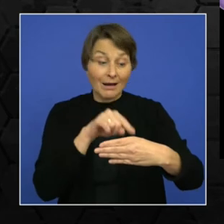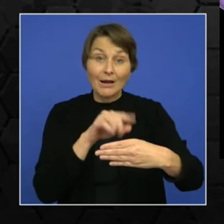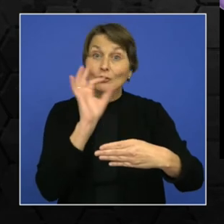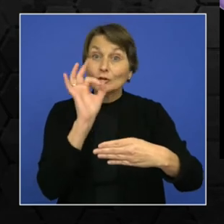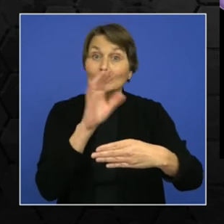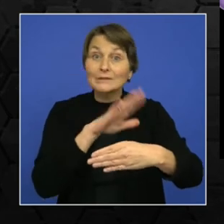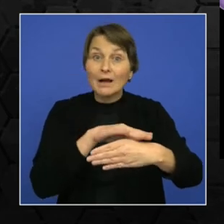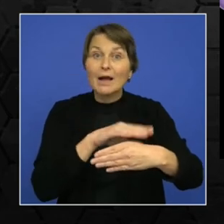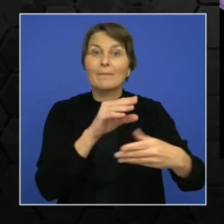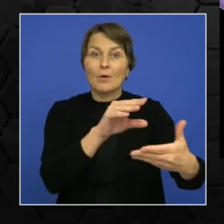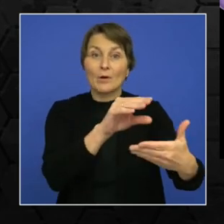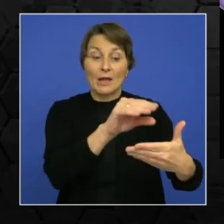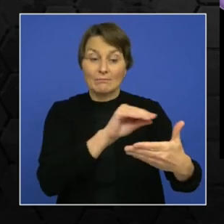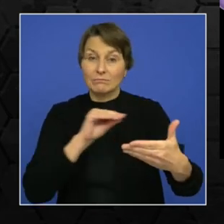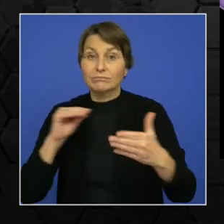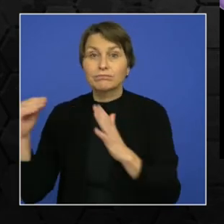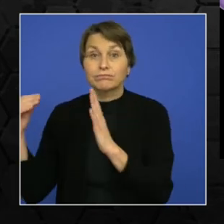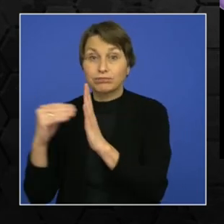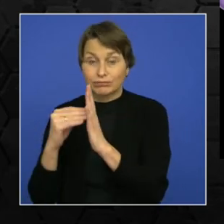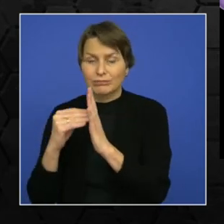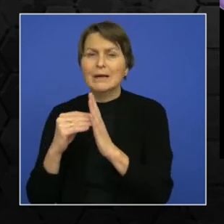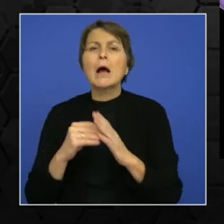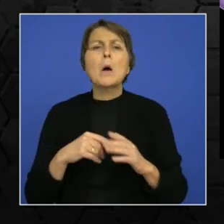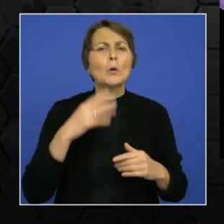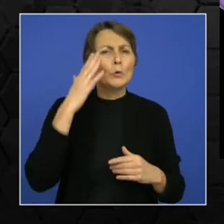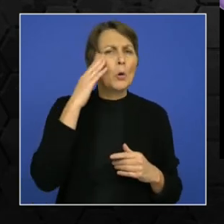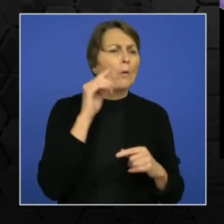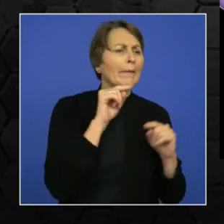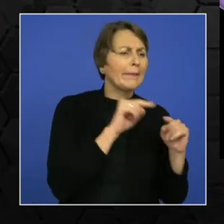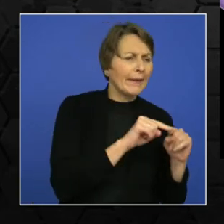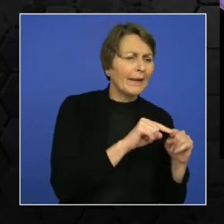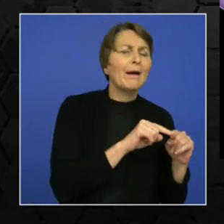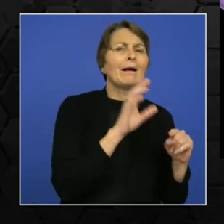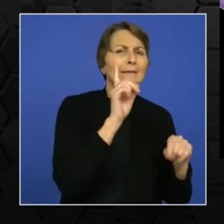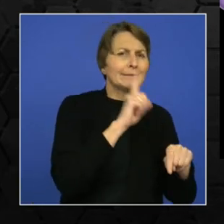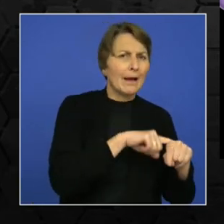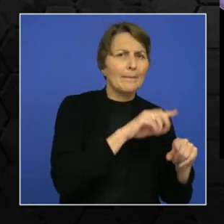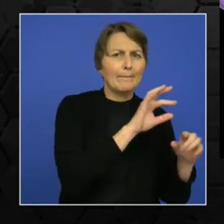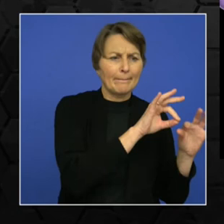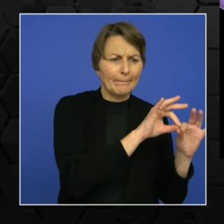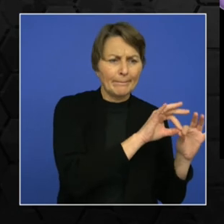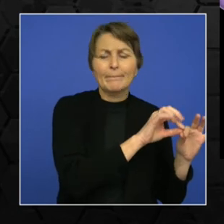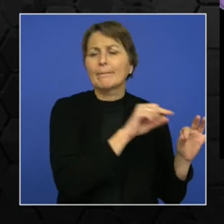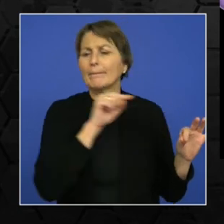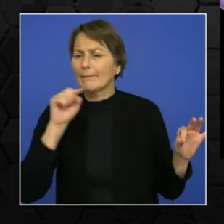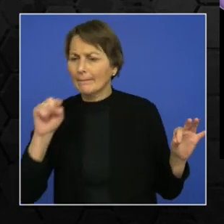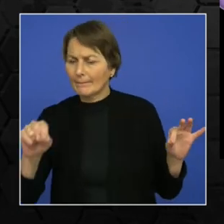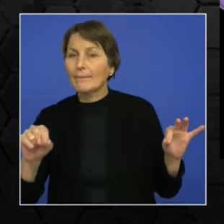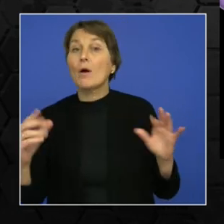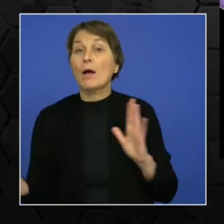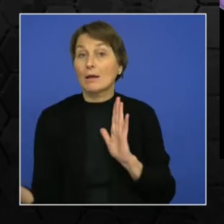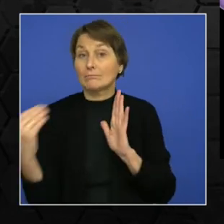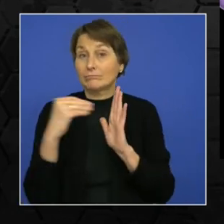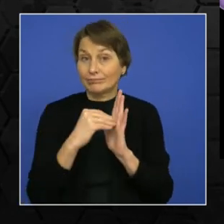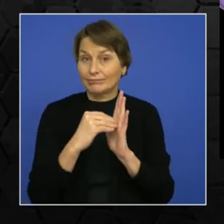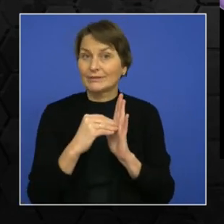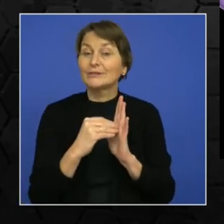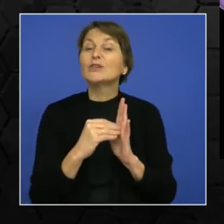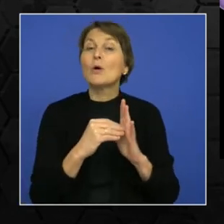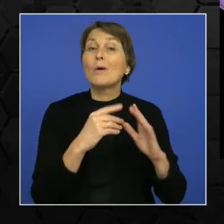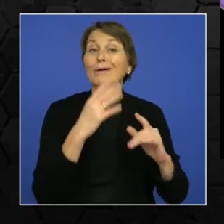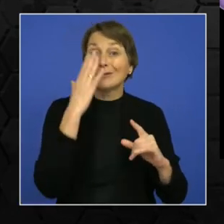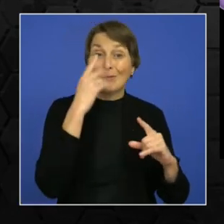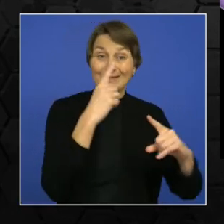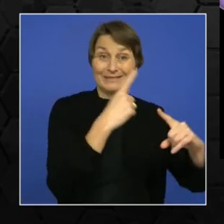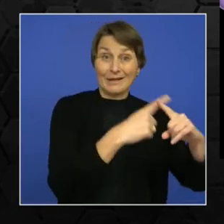at a particular point called X, I was Y minutes away from reaching my destination. This means that if at the particular point X, the